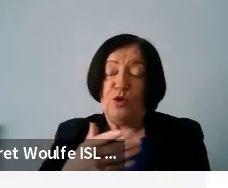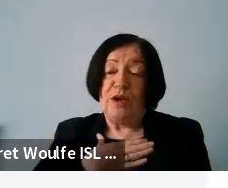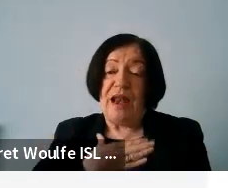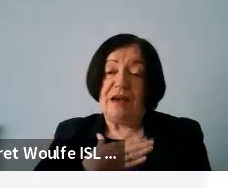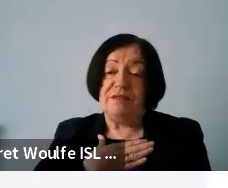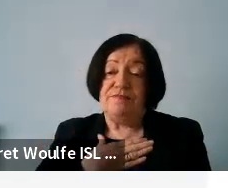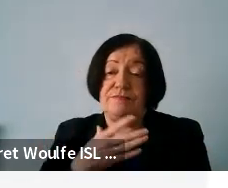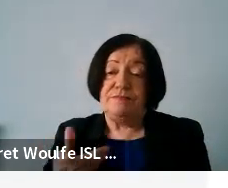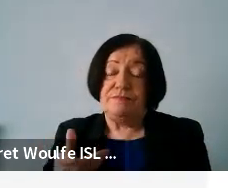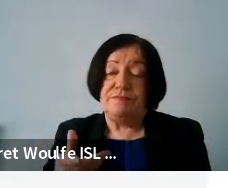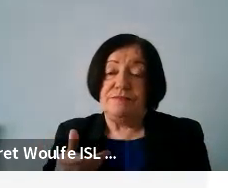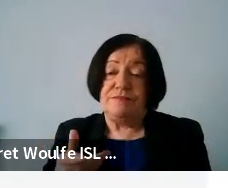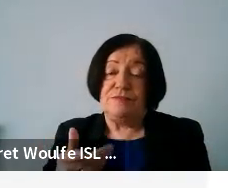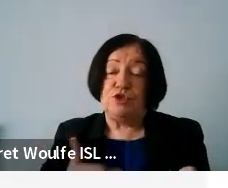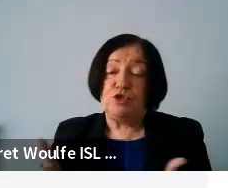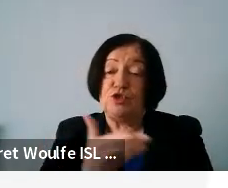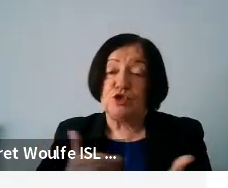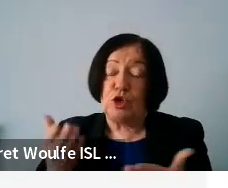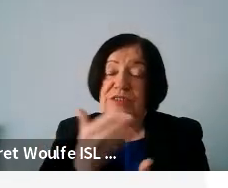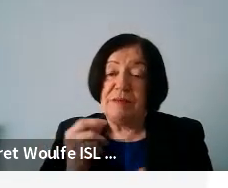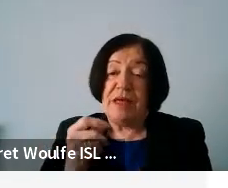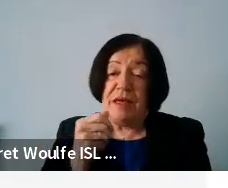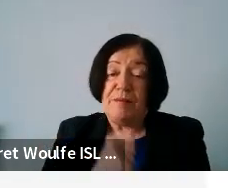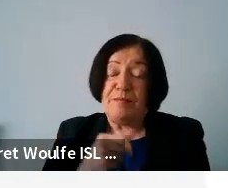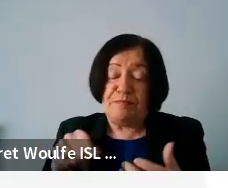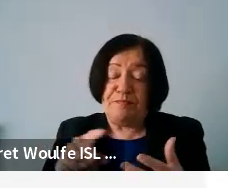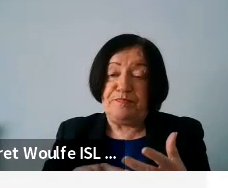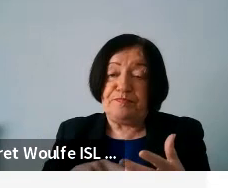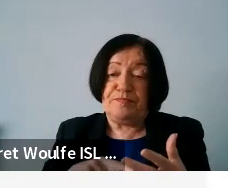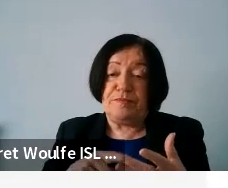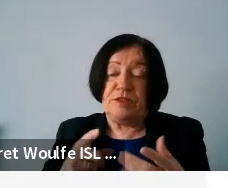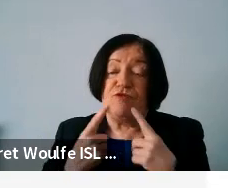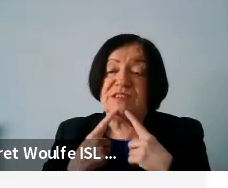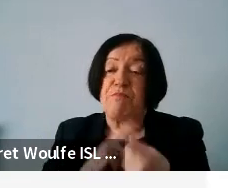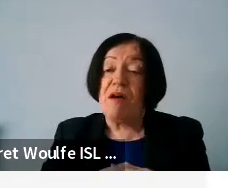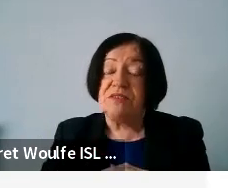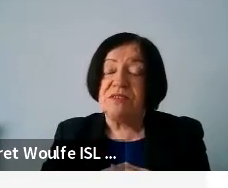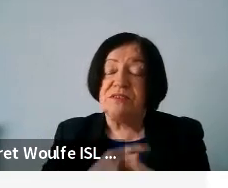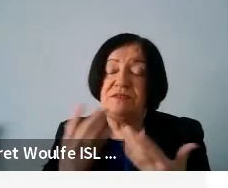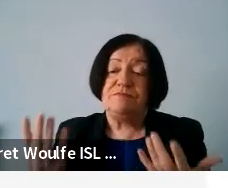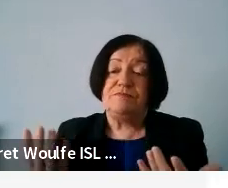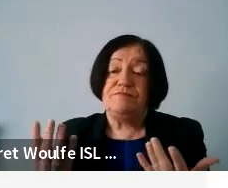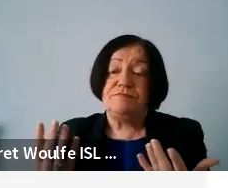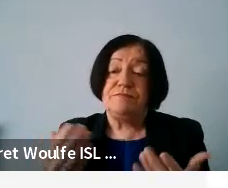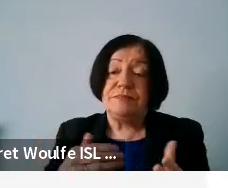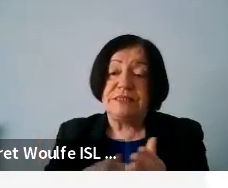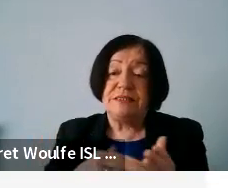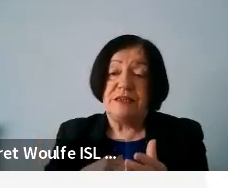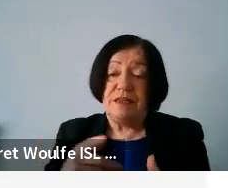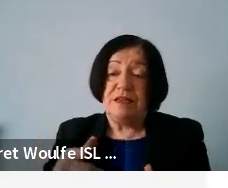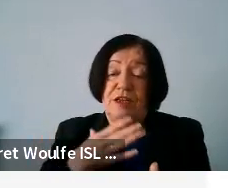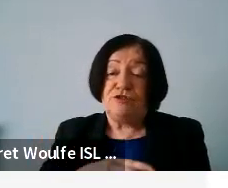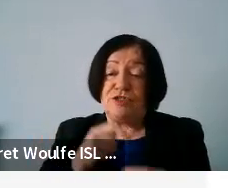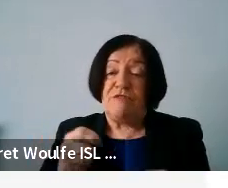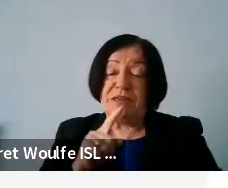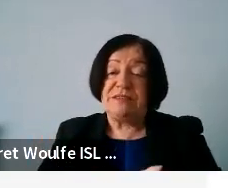to, to discuss a bit about the responses, but I don't know. So we can just give them